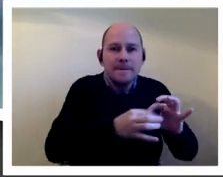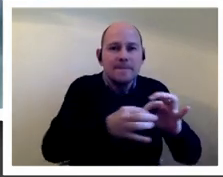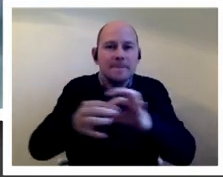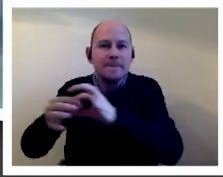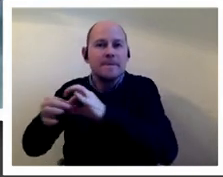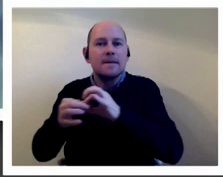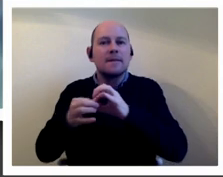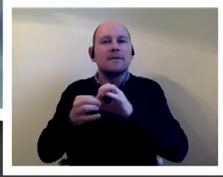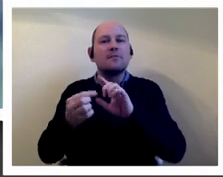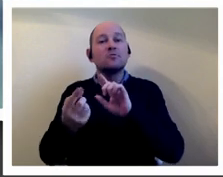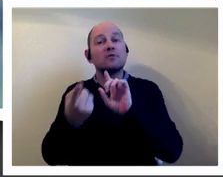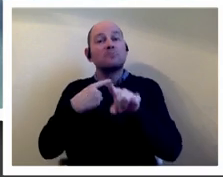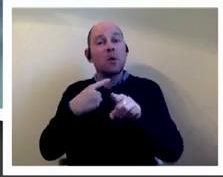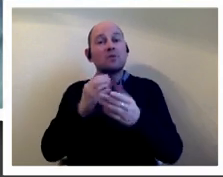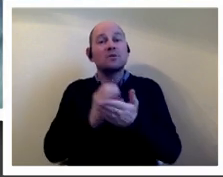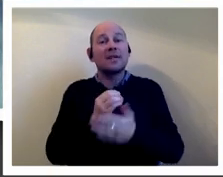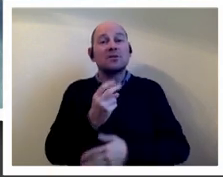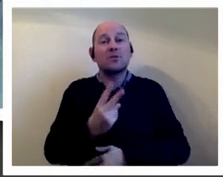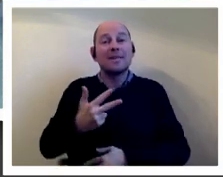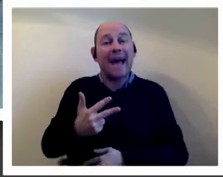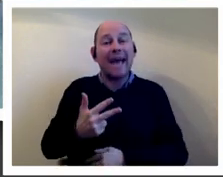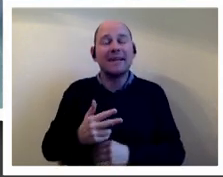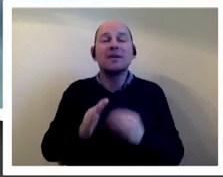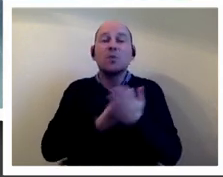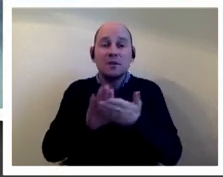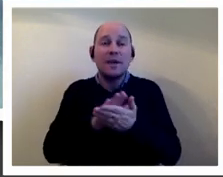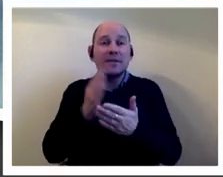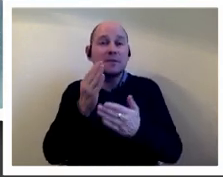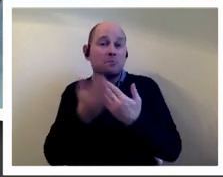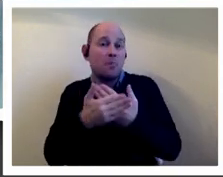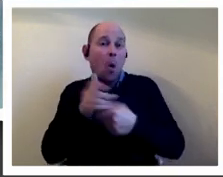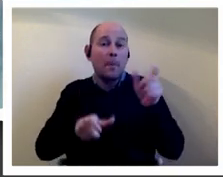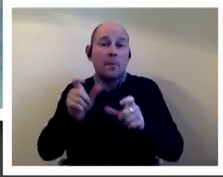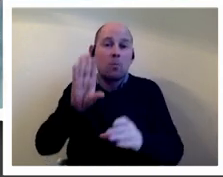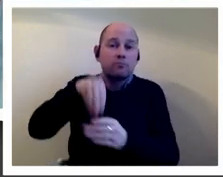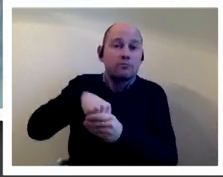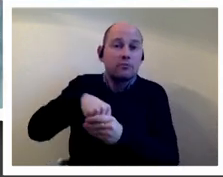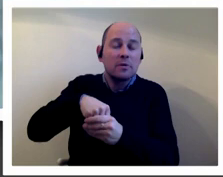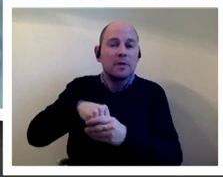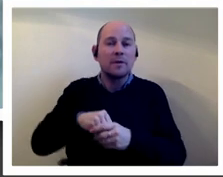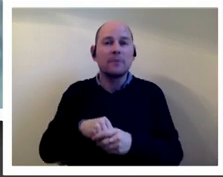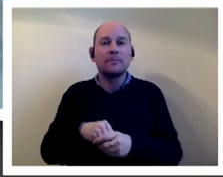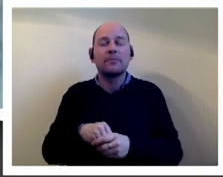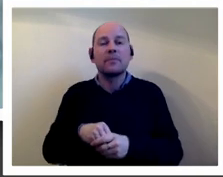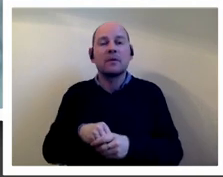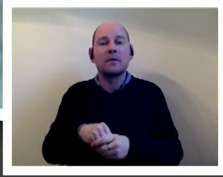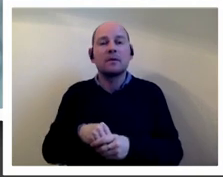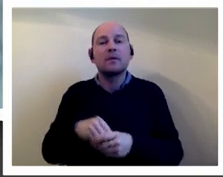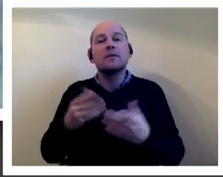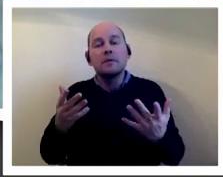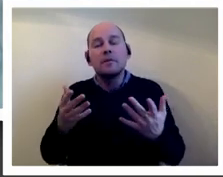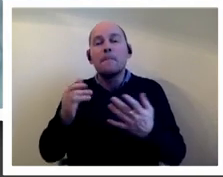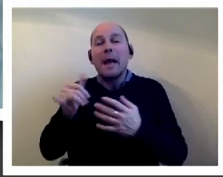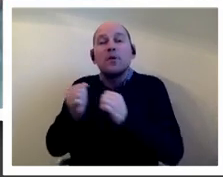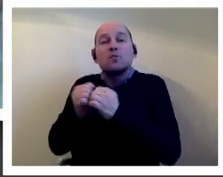to section 28 and you know that just allows more people to get involved in it and okay maybe you don't disagree with them the means and the method